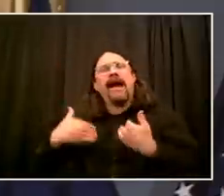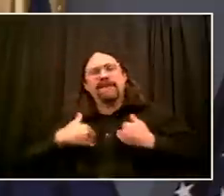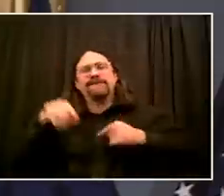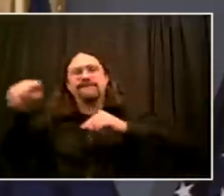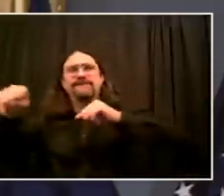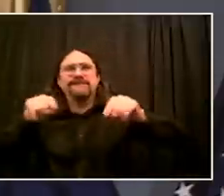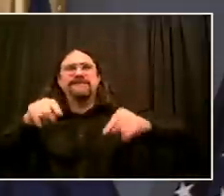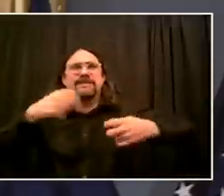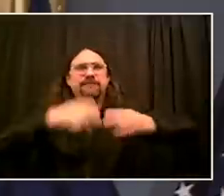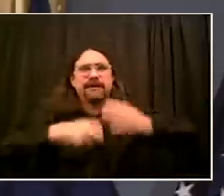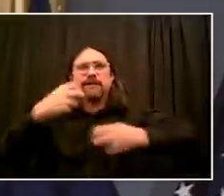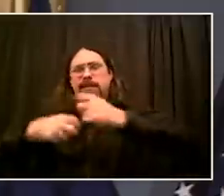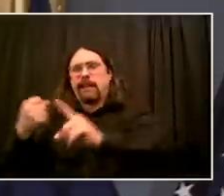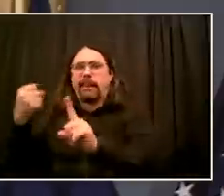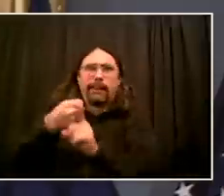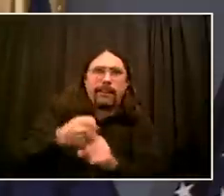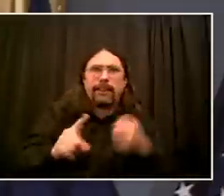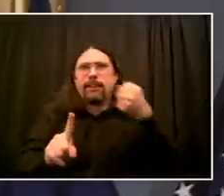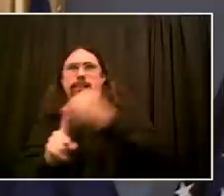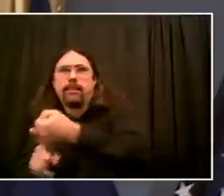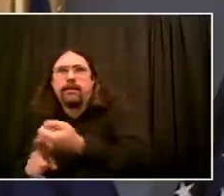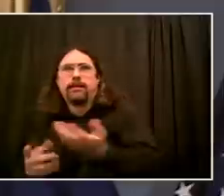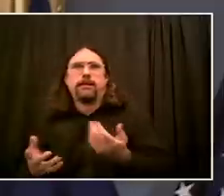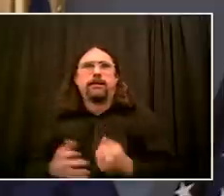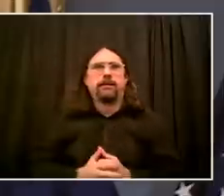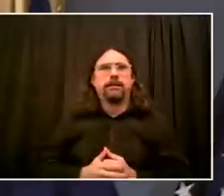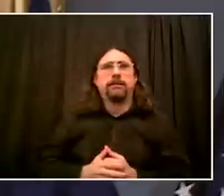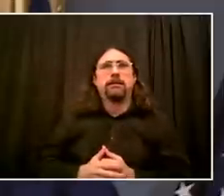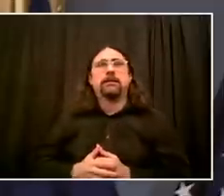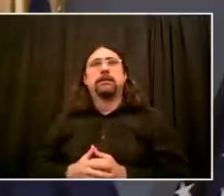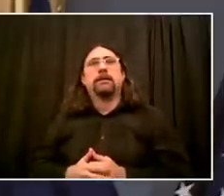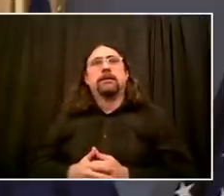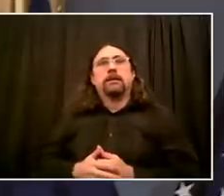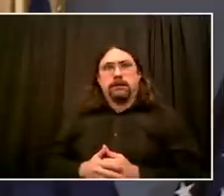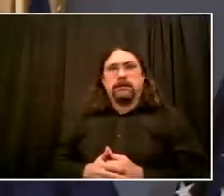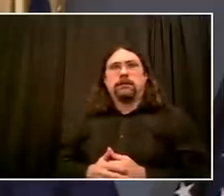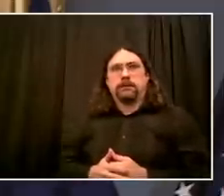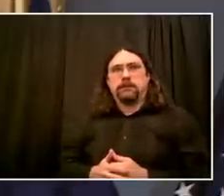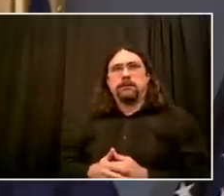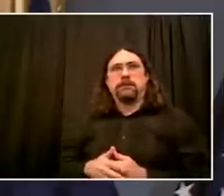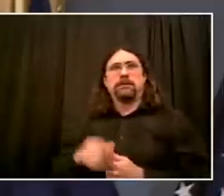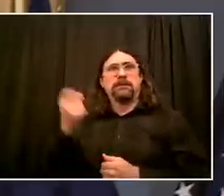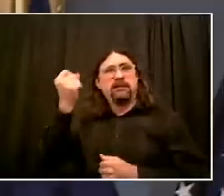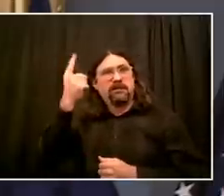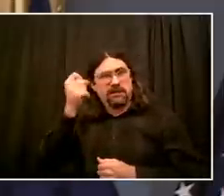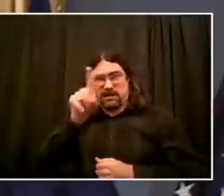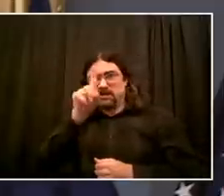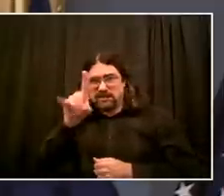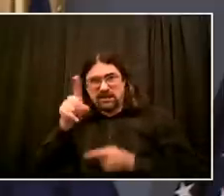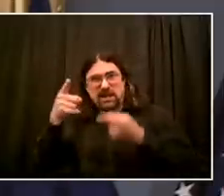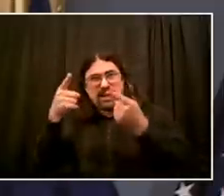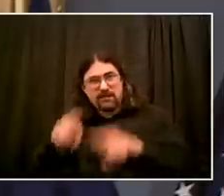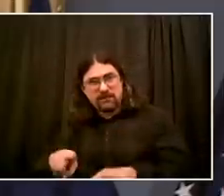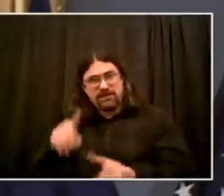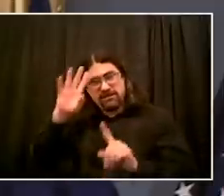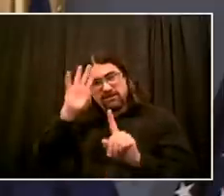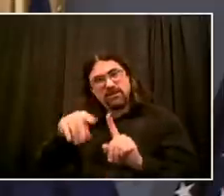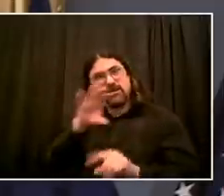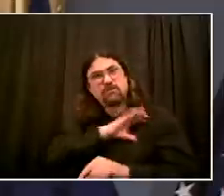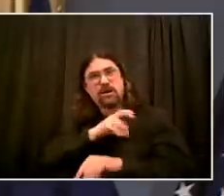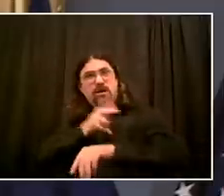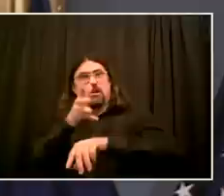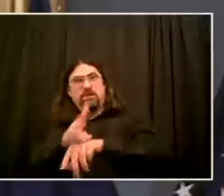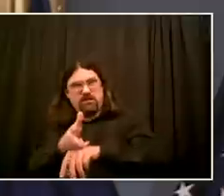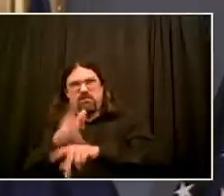been attacked before in the exact same situation. And that was a situation that had to be resolved. It could not stay that way. But we need to